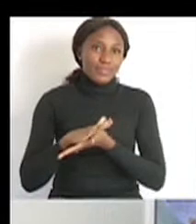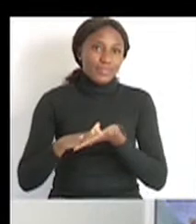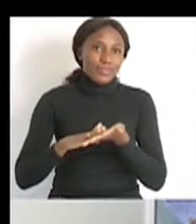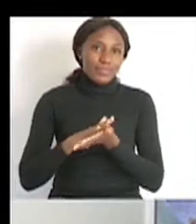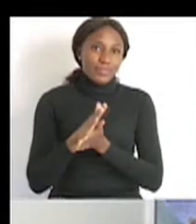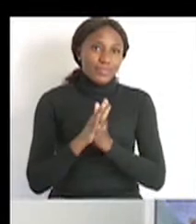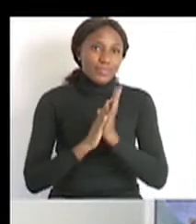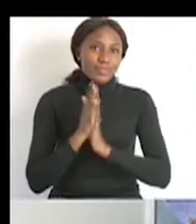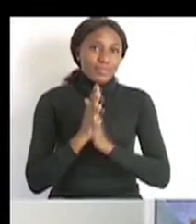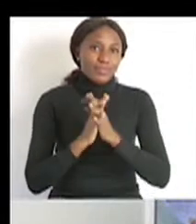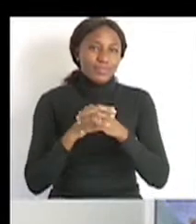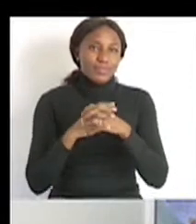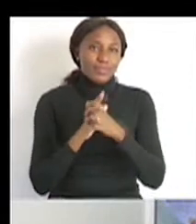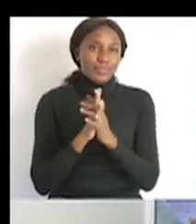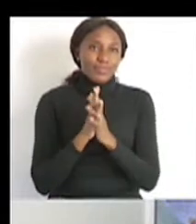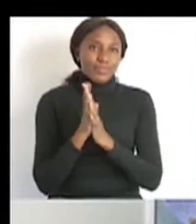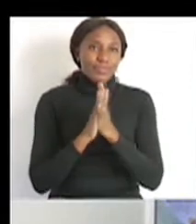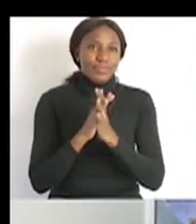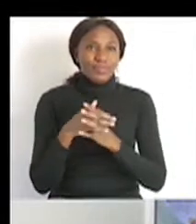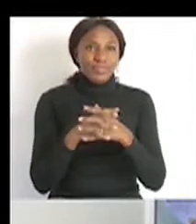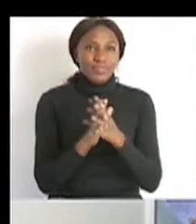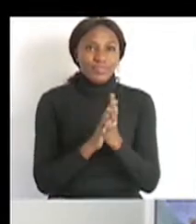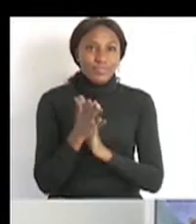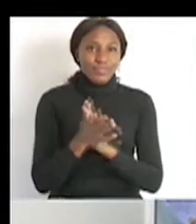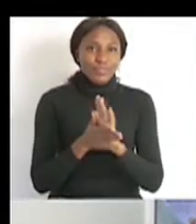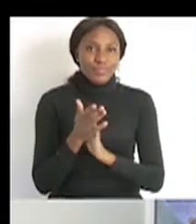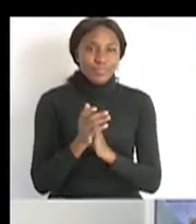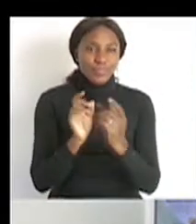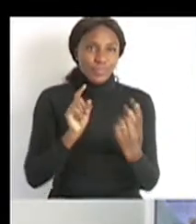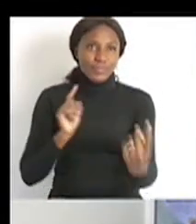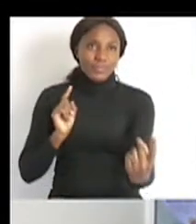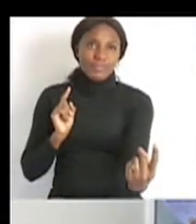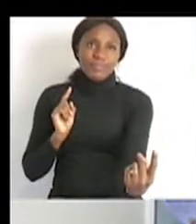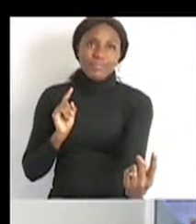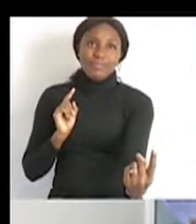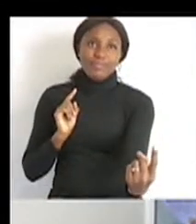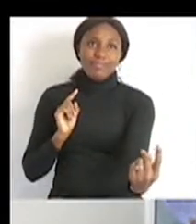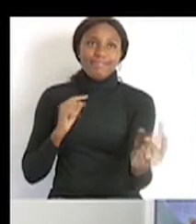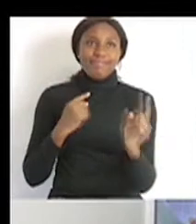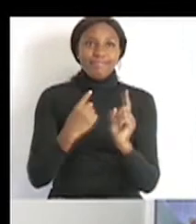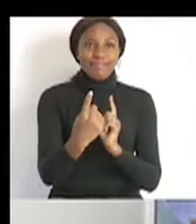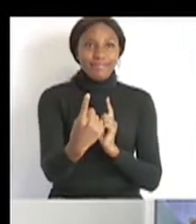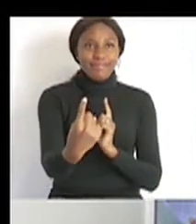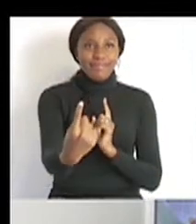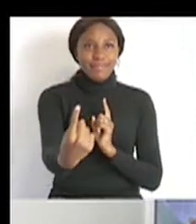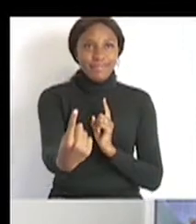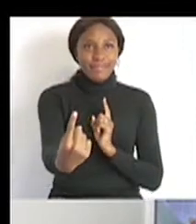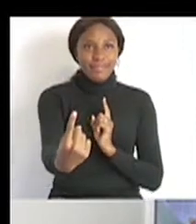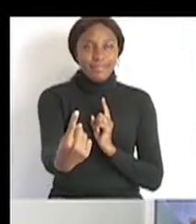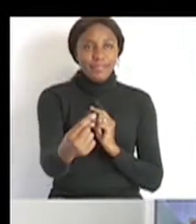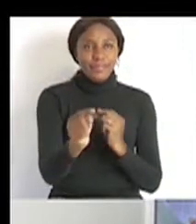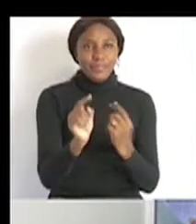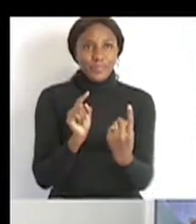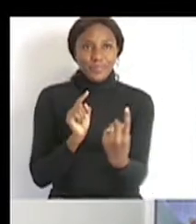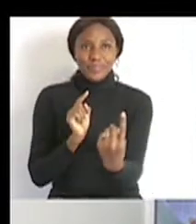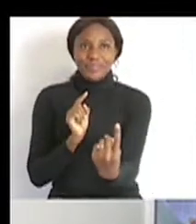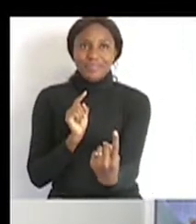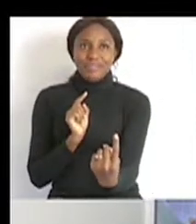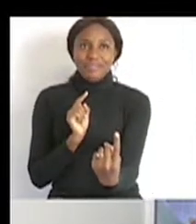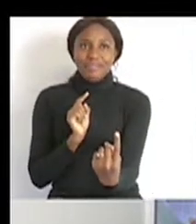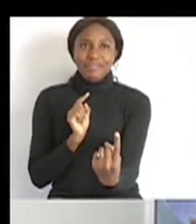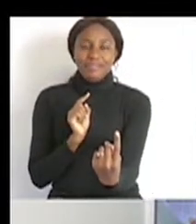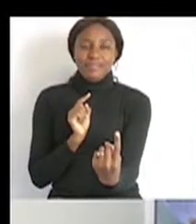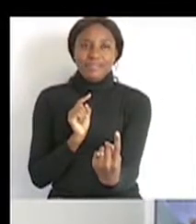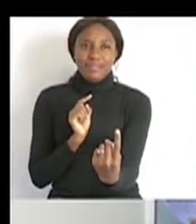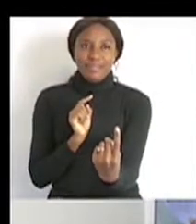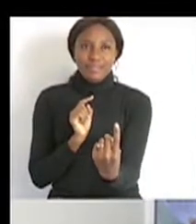Between the fingers as well. Okay, let's stretch out our arms to see if we are practicing social distance.